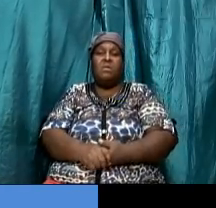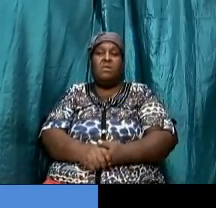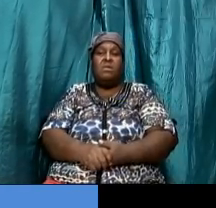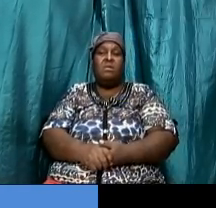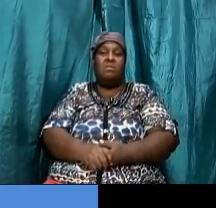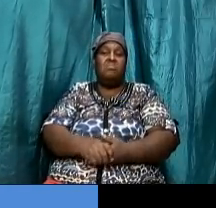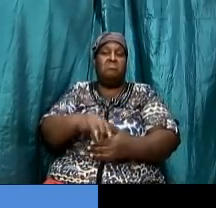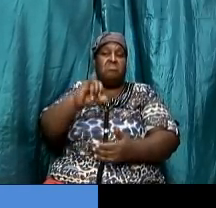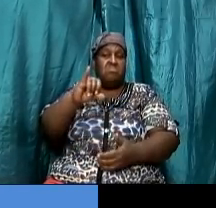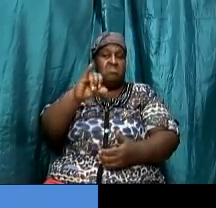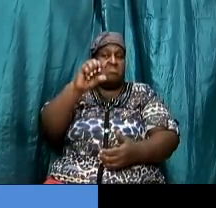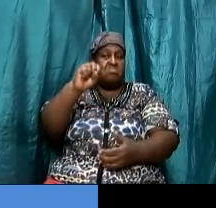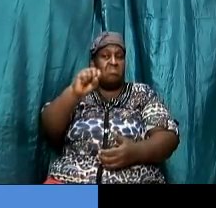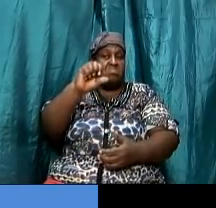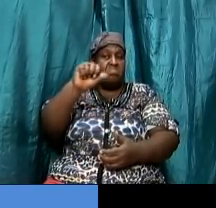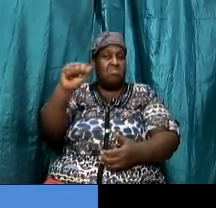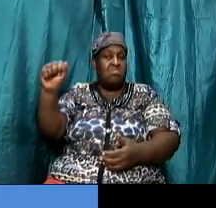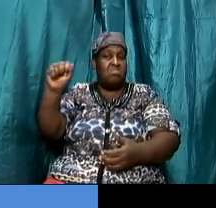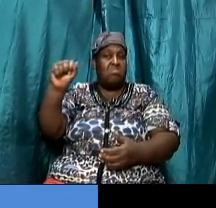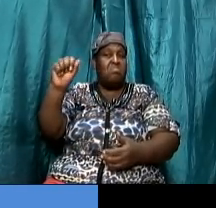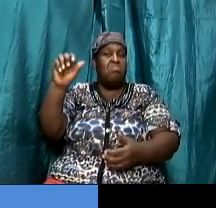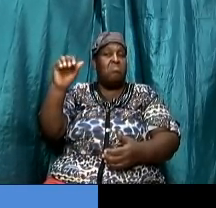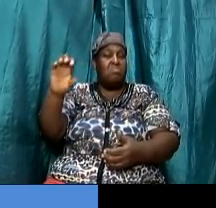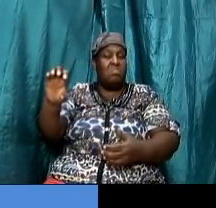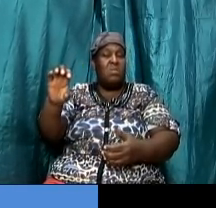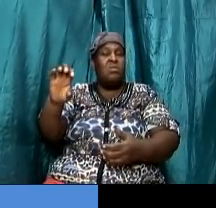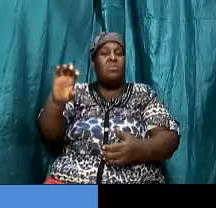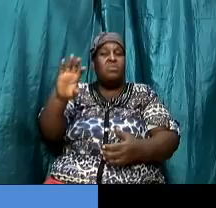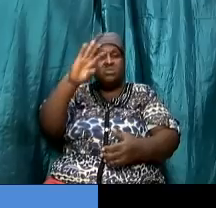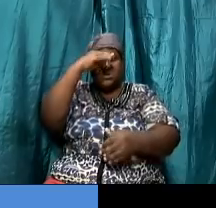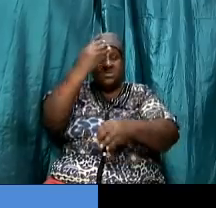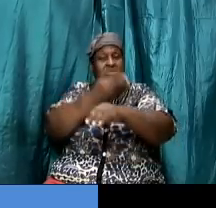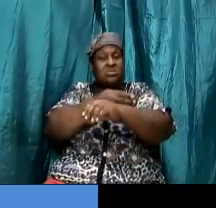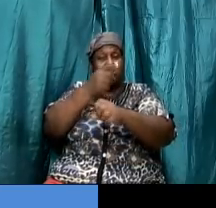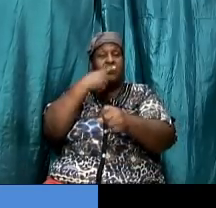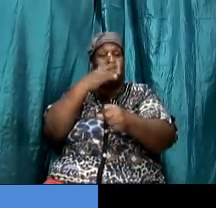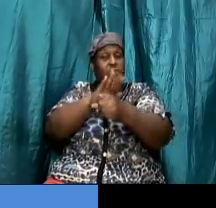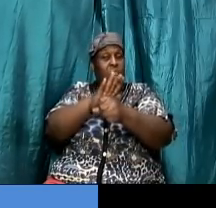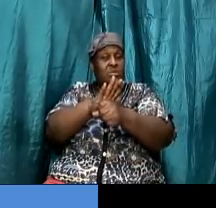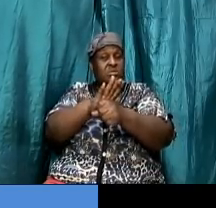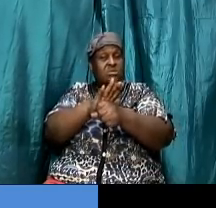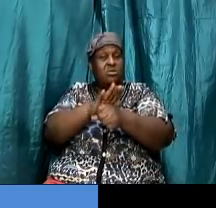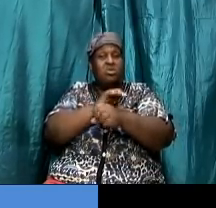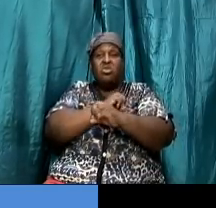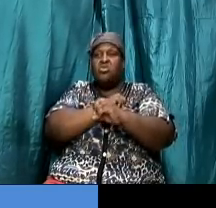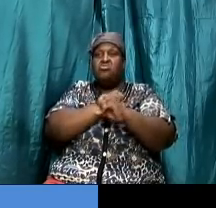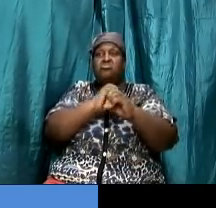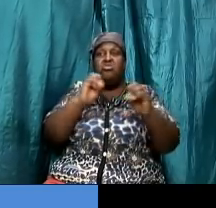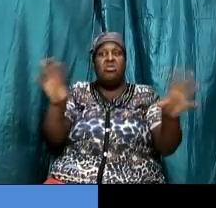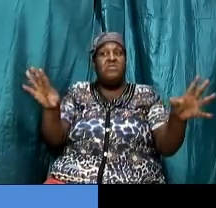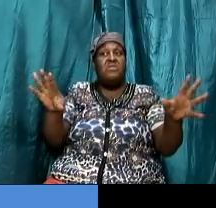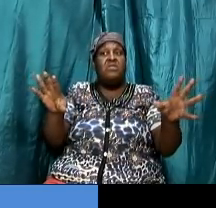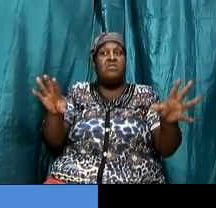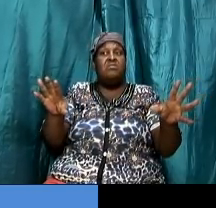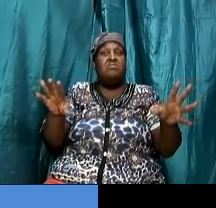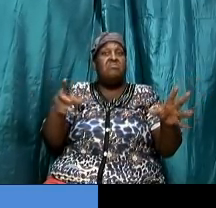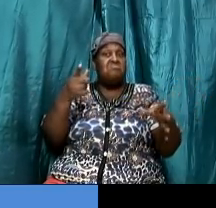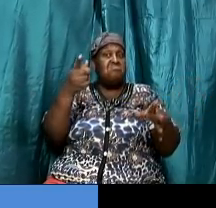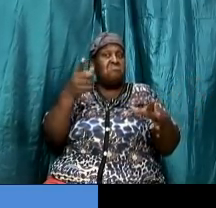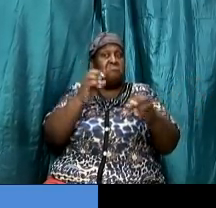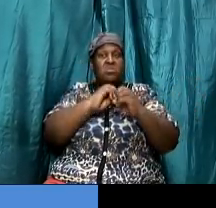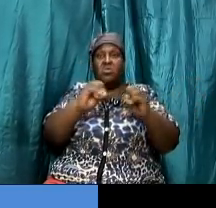to isaac which is the son of the promise there is nothing that he could have done